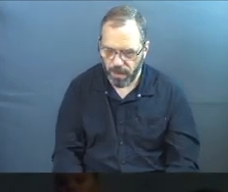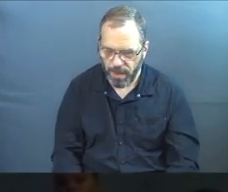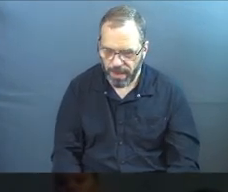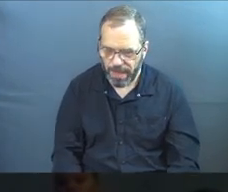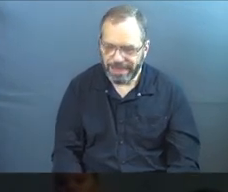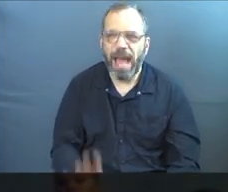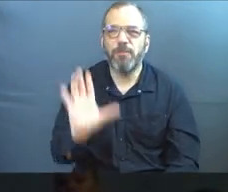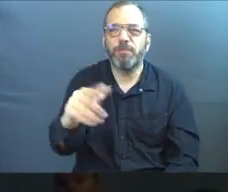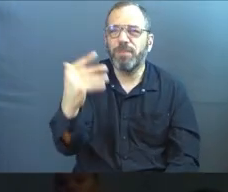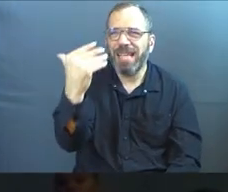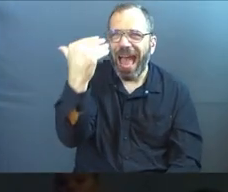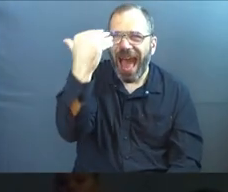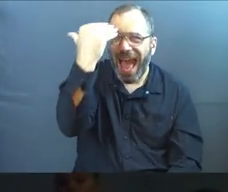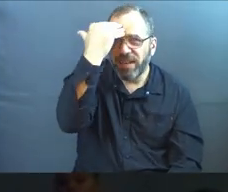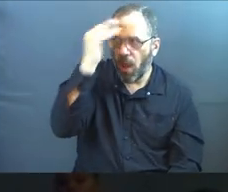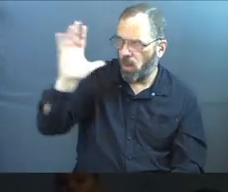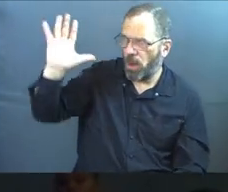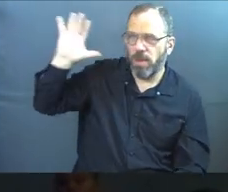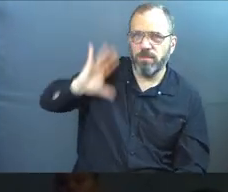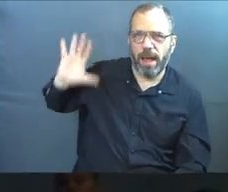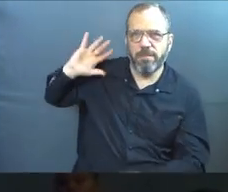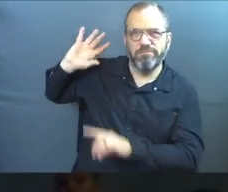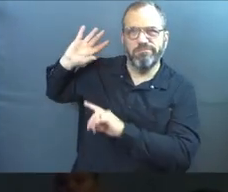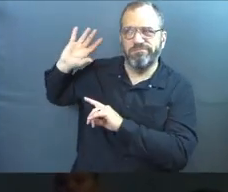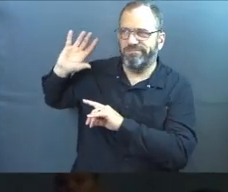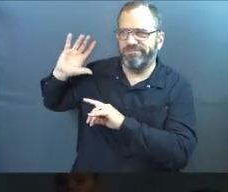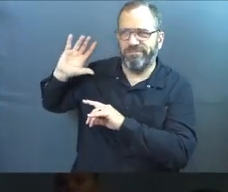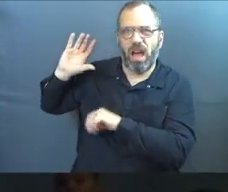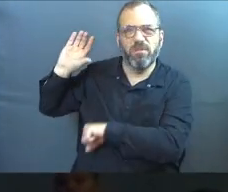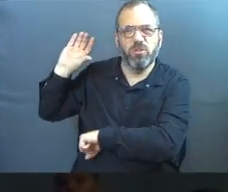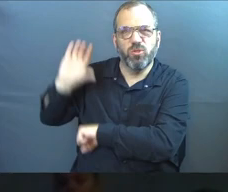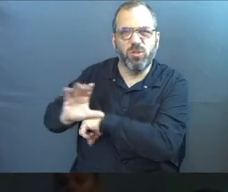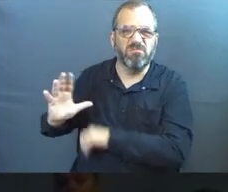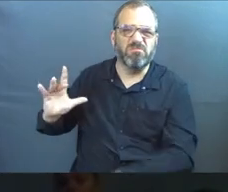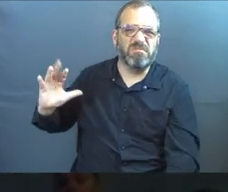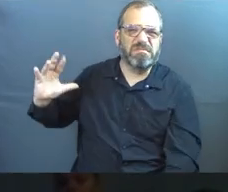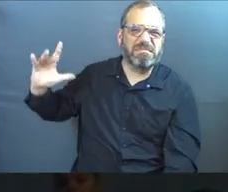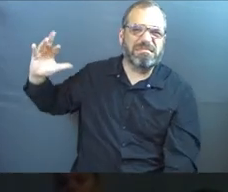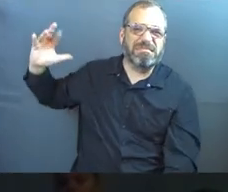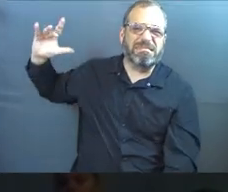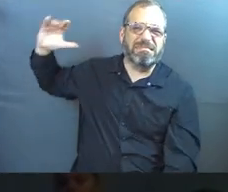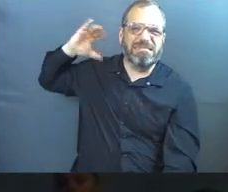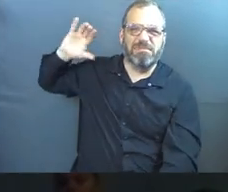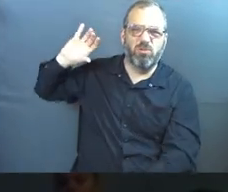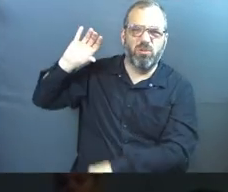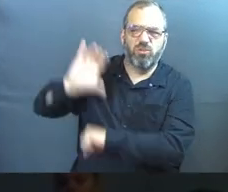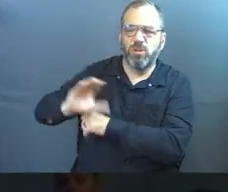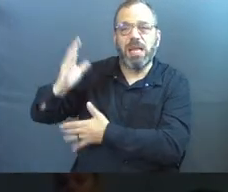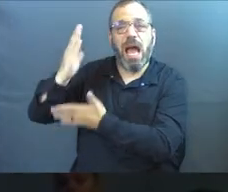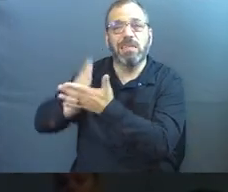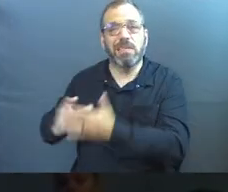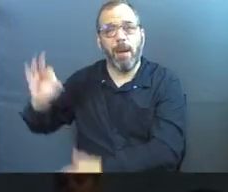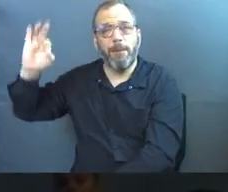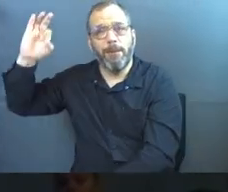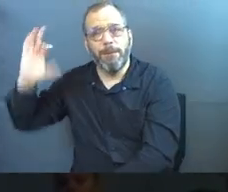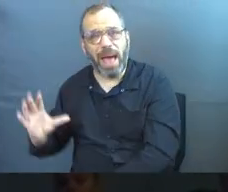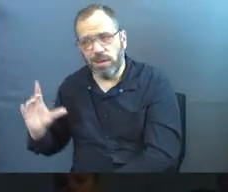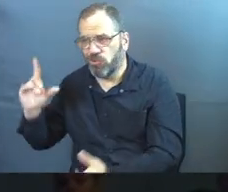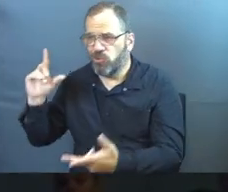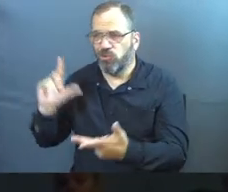I'll acknowledge that in past centuries of the church, there have been some pastors and